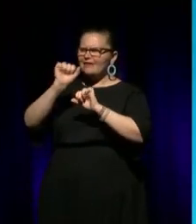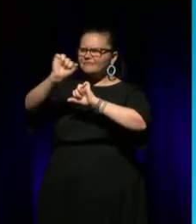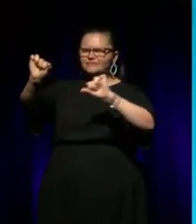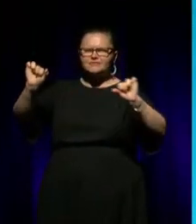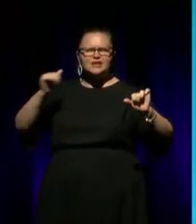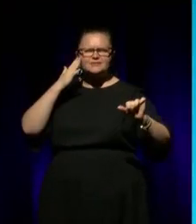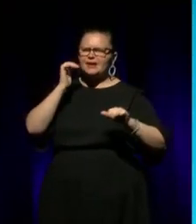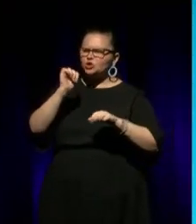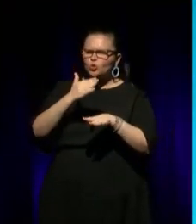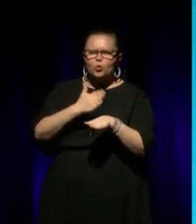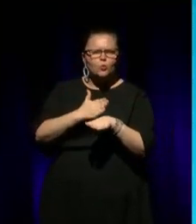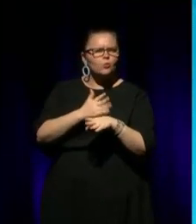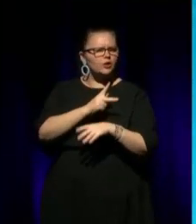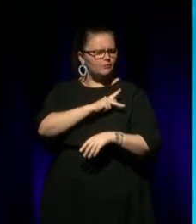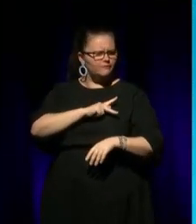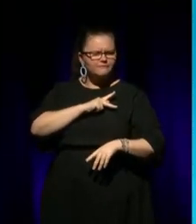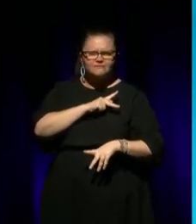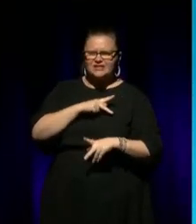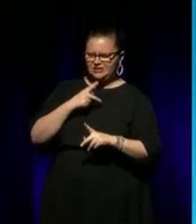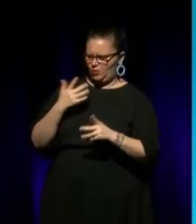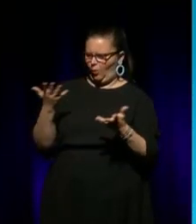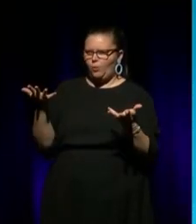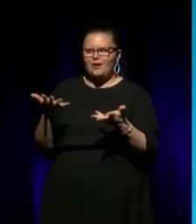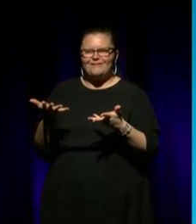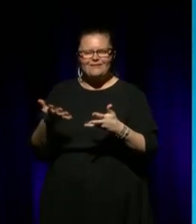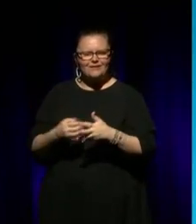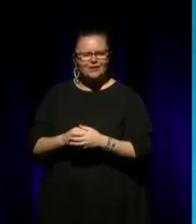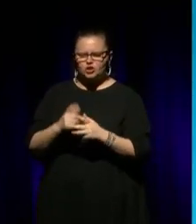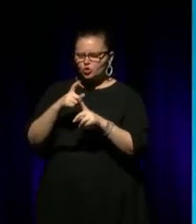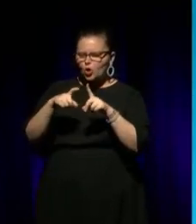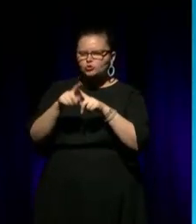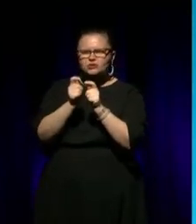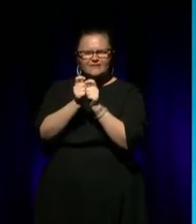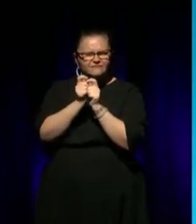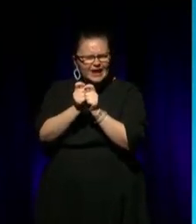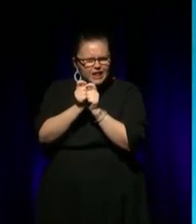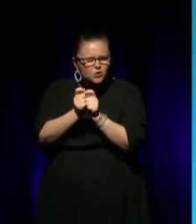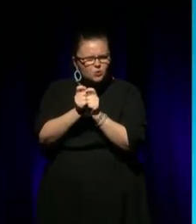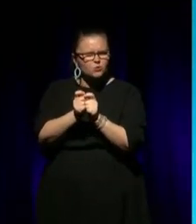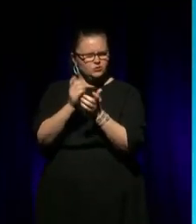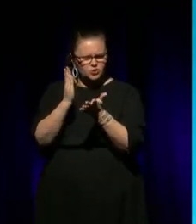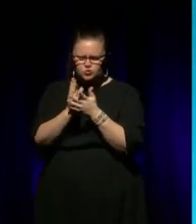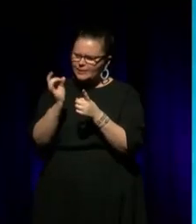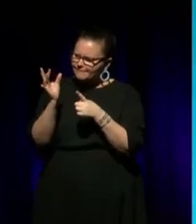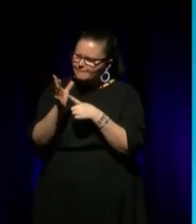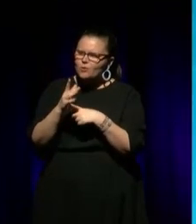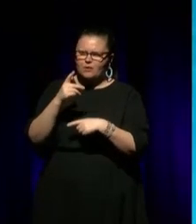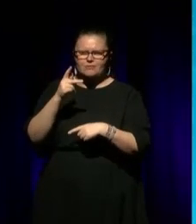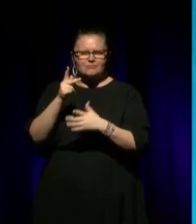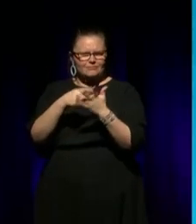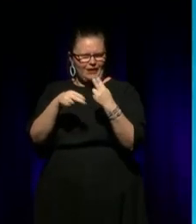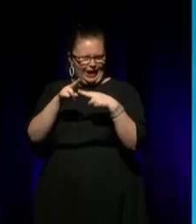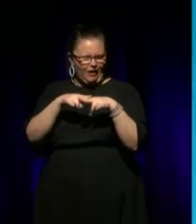profession, or in your immediate backyard, you know, cultural values and principles are a huge part of our life. as an urban Aboriginal,